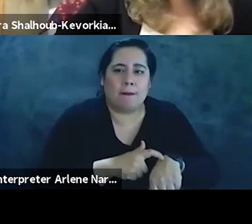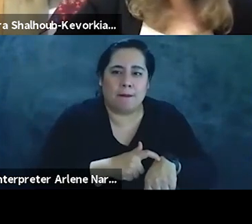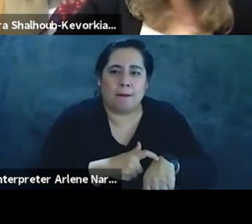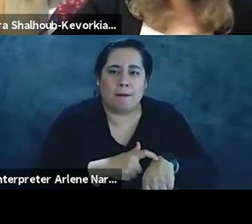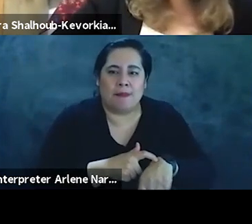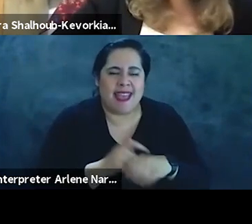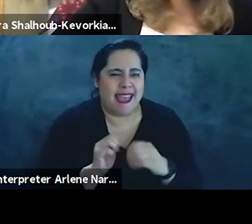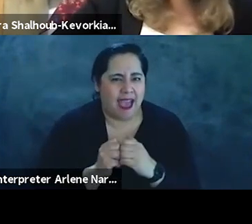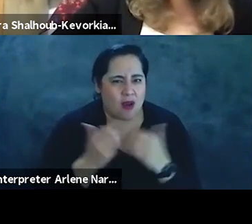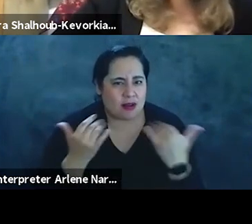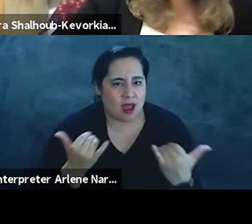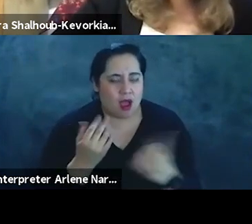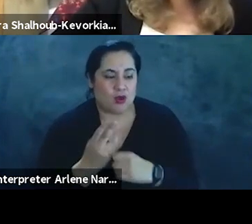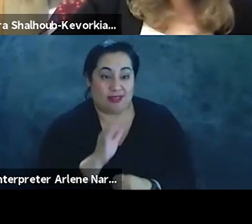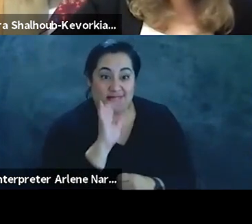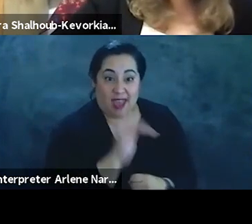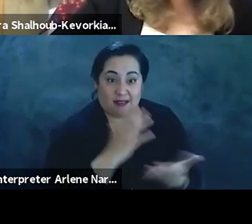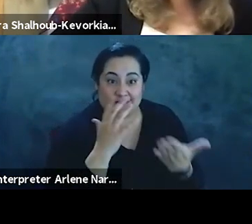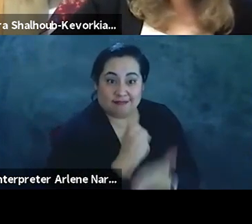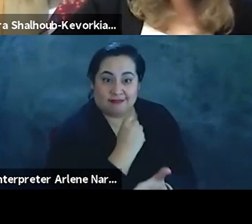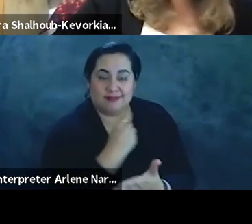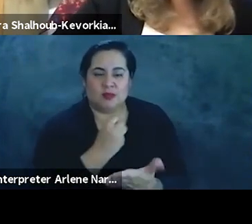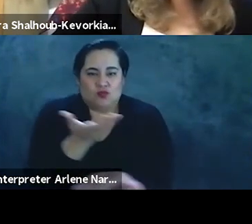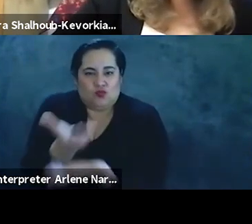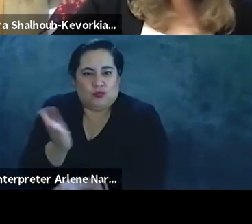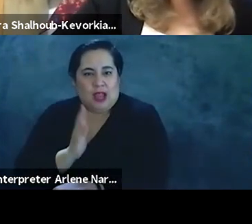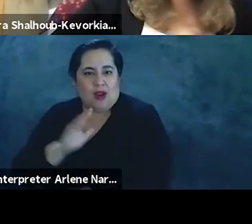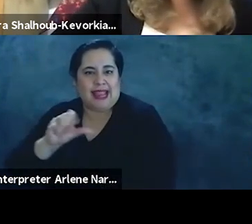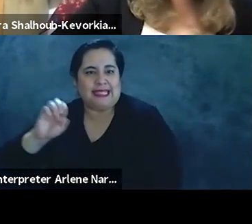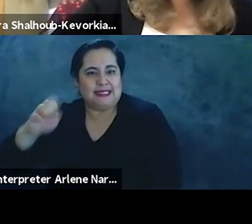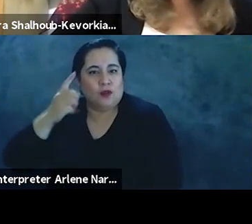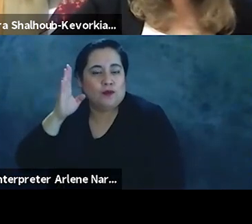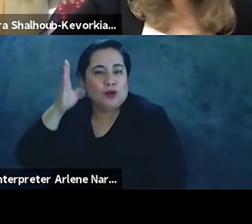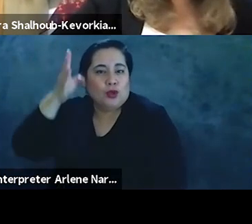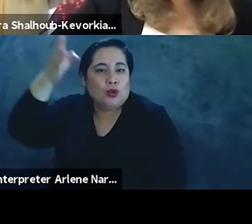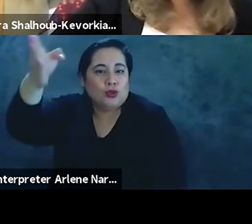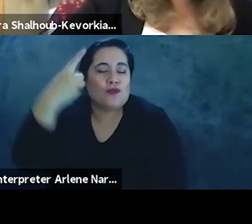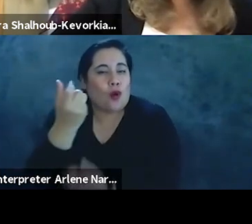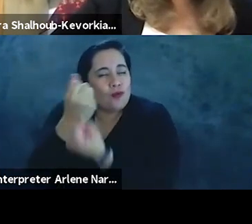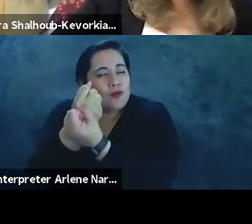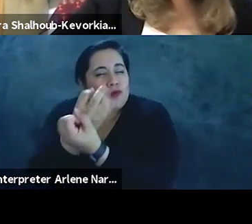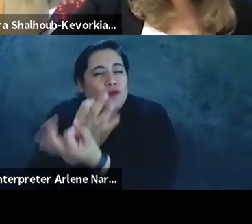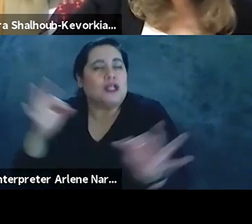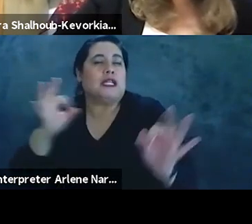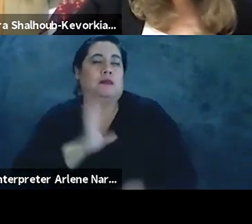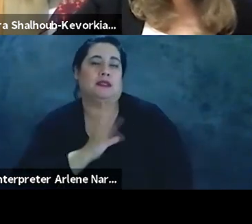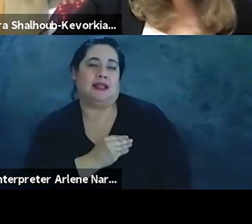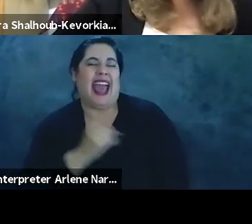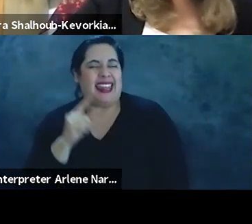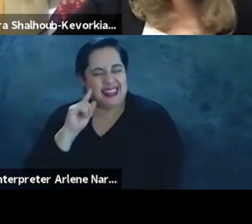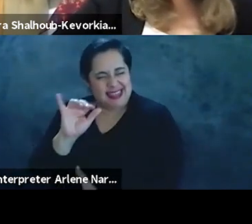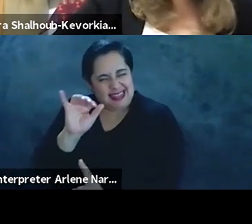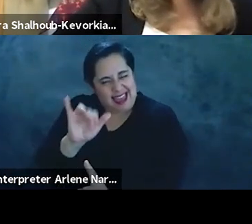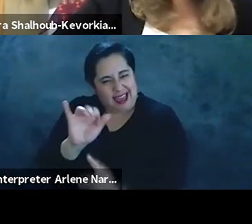How do we then use that to make our case for the future of a free Palestine? And I think that kind